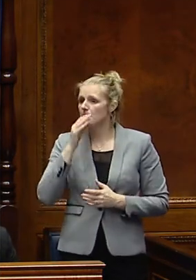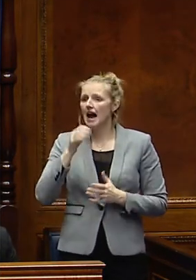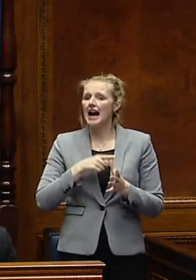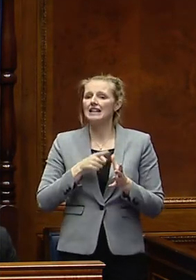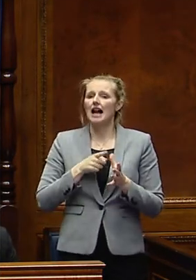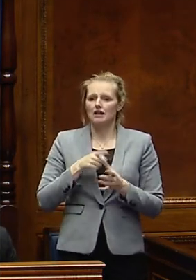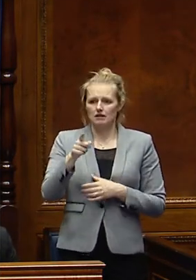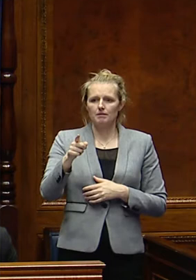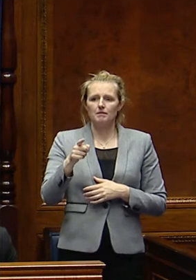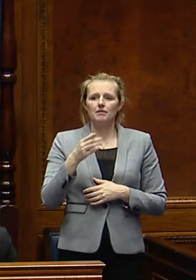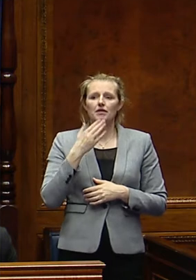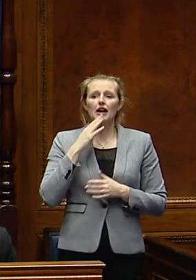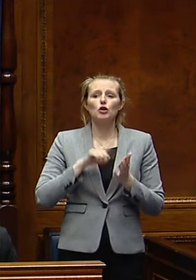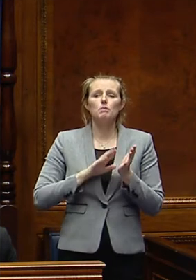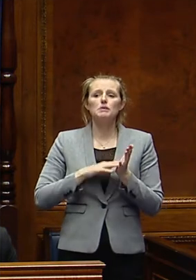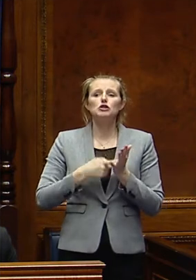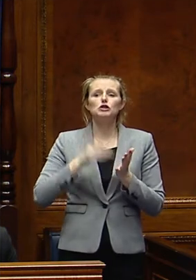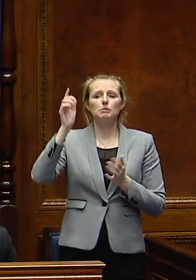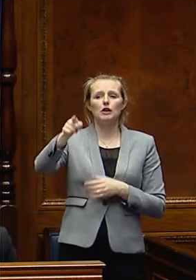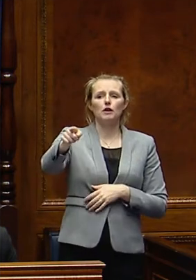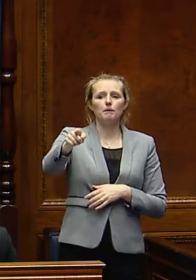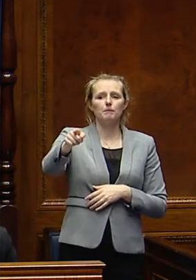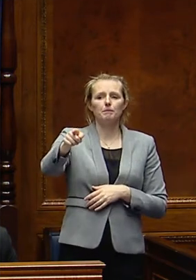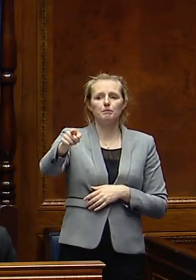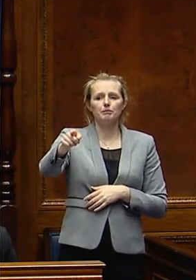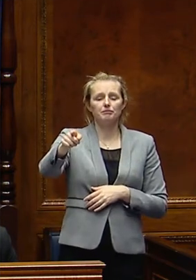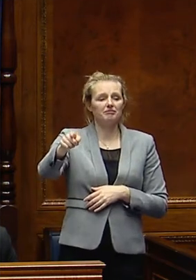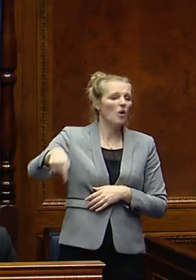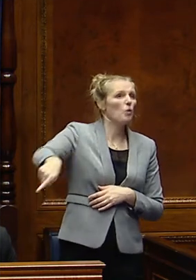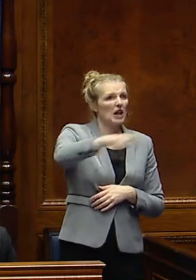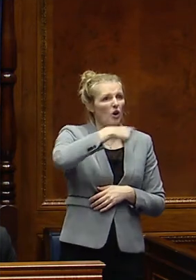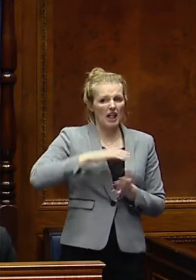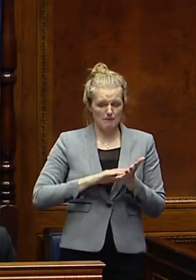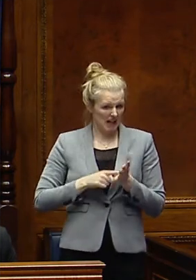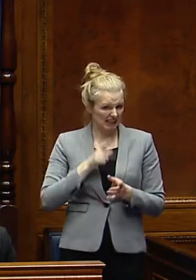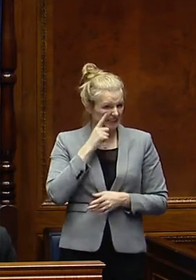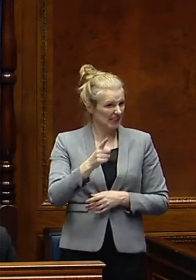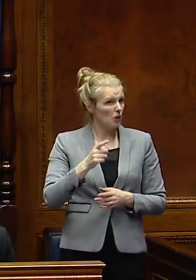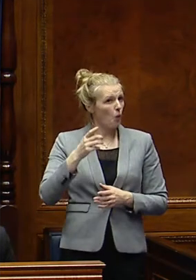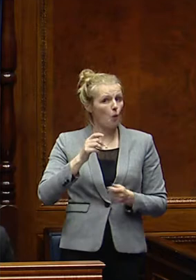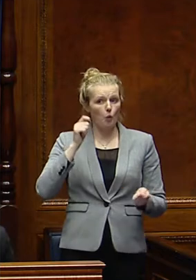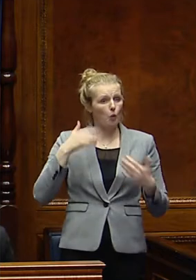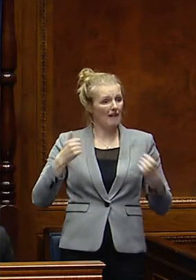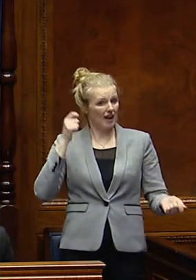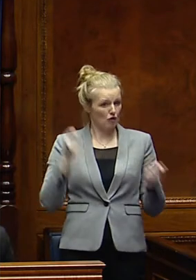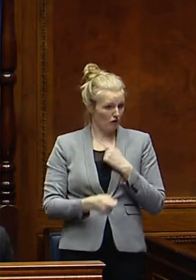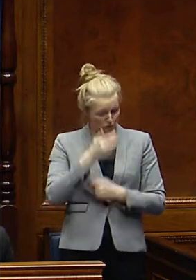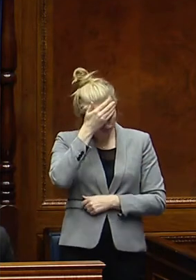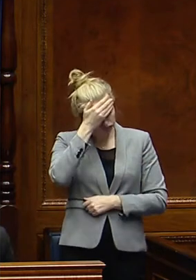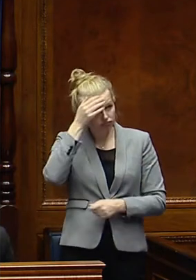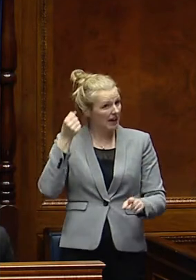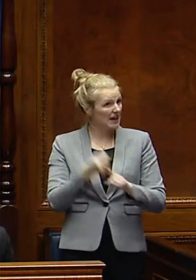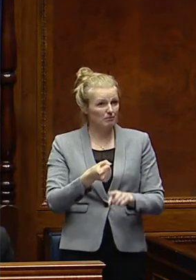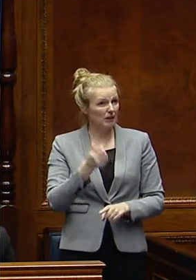I'm sure as constituency MLAs we've all seen the impact of welfare reform and indeed universal credit right across our